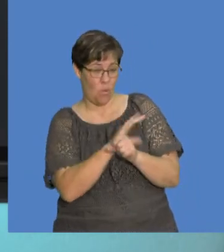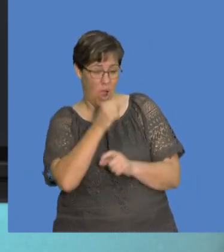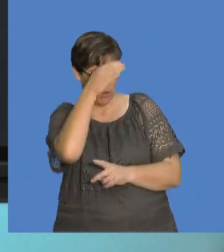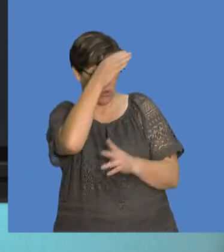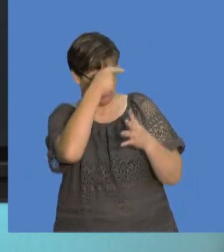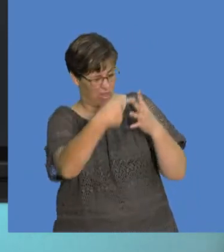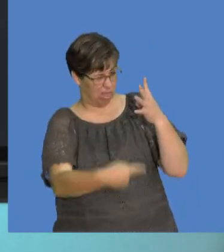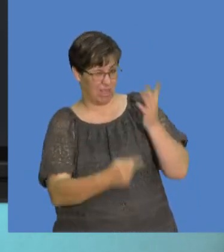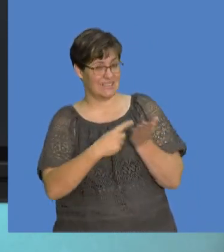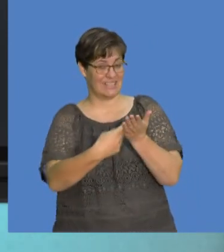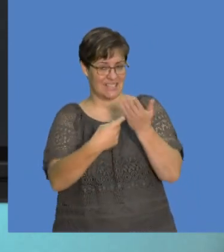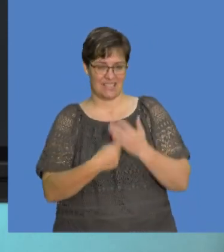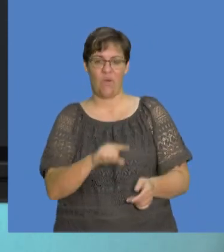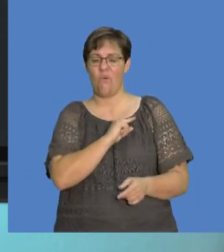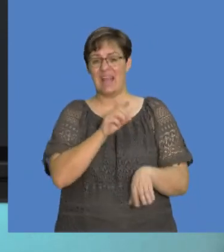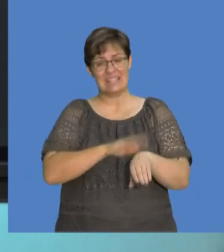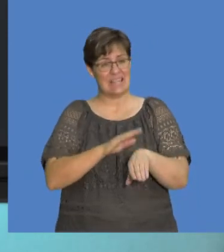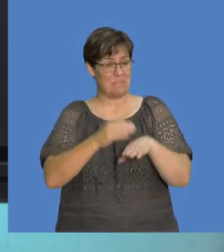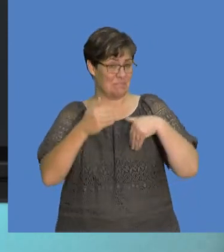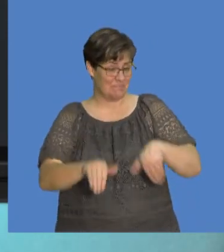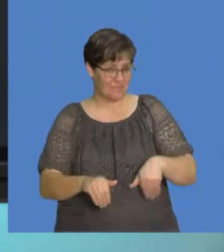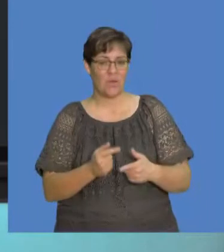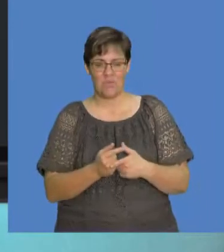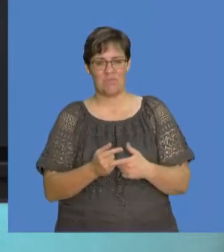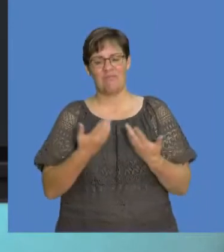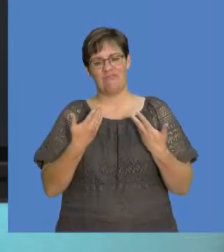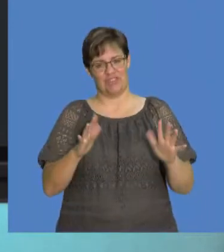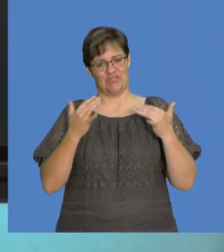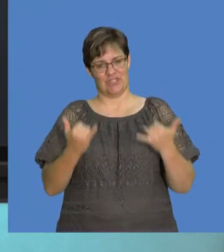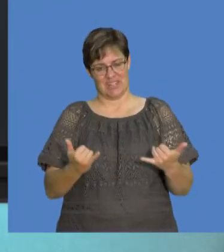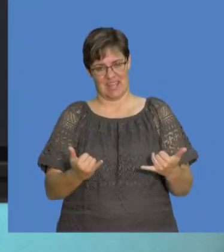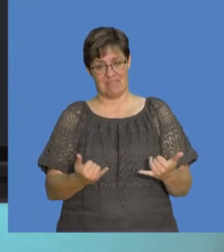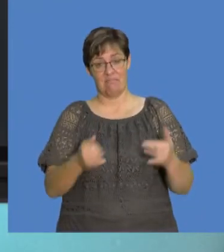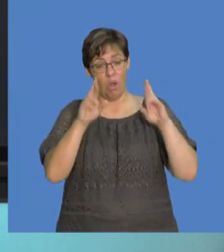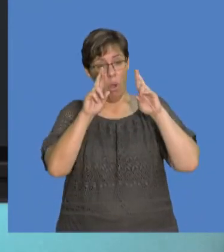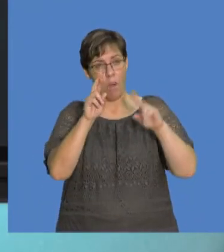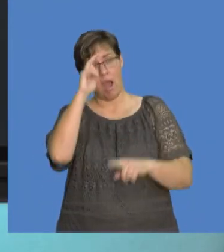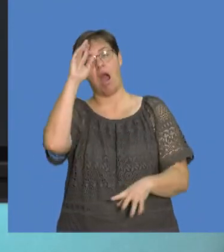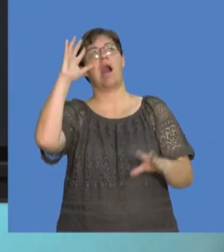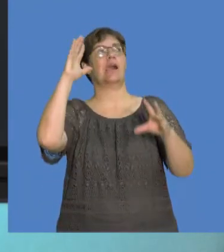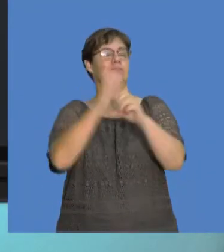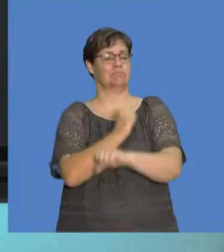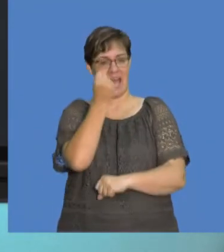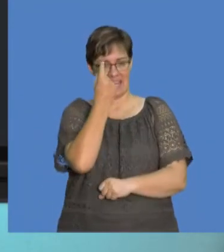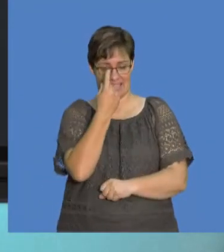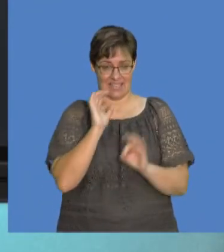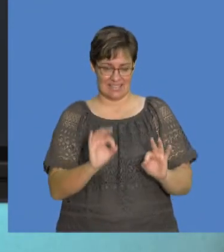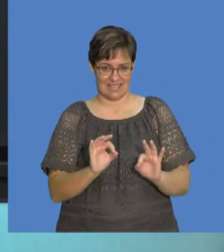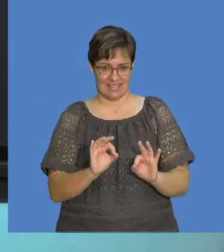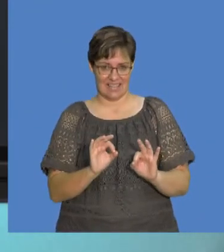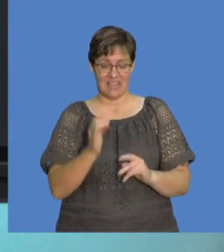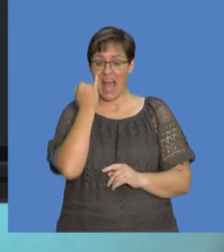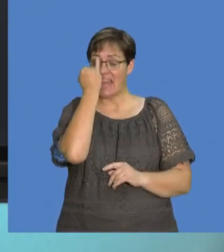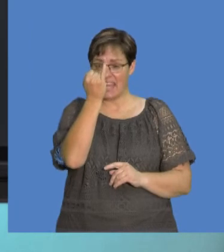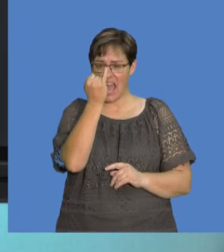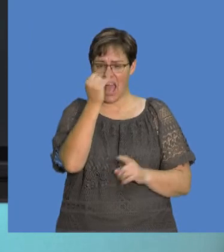we discussed quite a lot of concepts. But I think because of time constraints, we shall call it a day for now. I hope it made a lot of sense. But